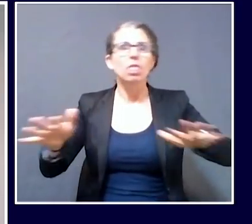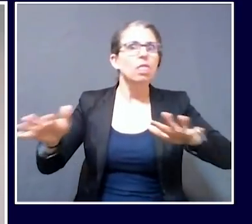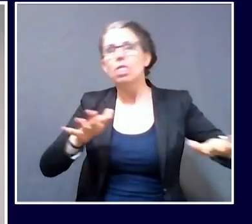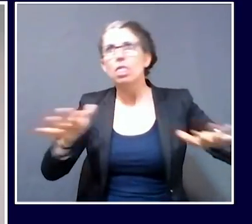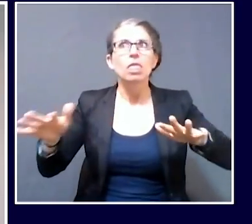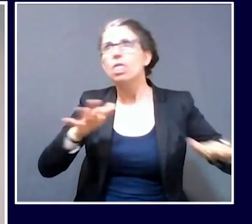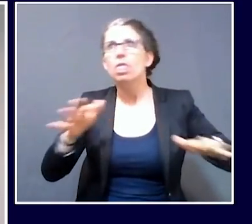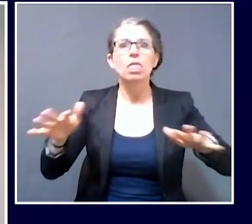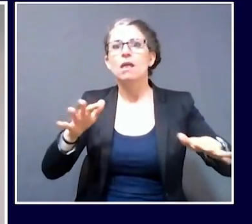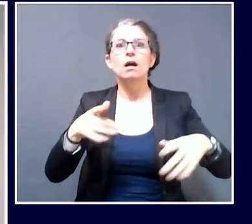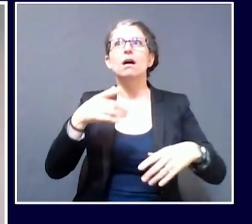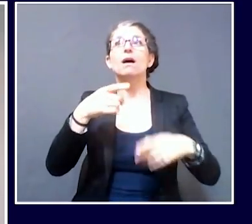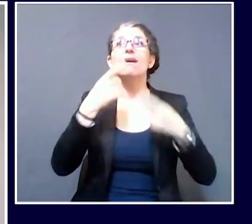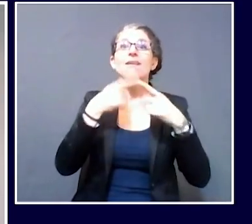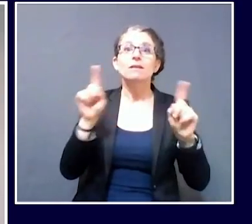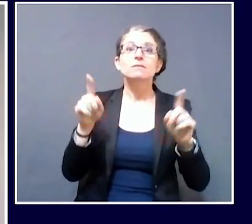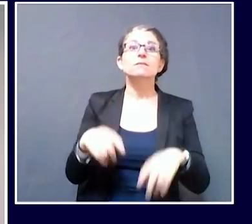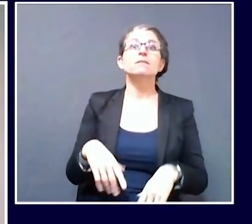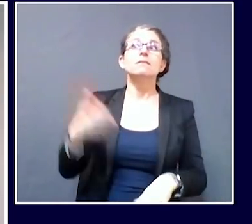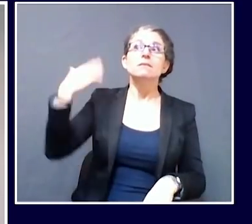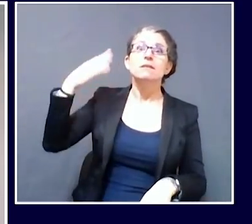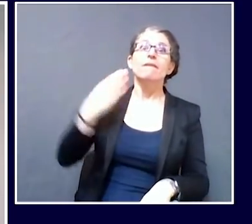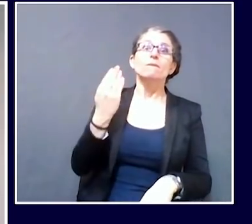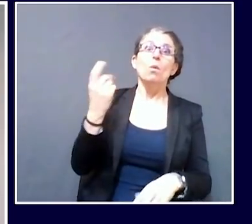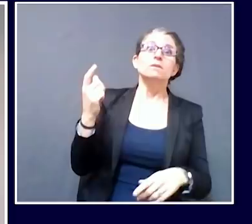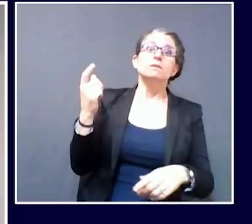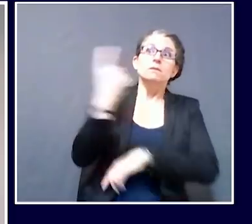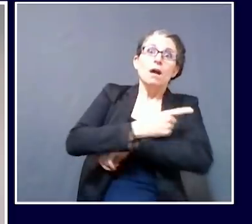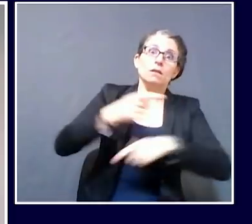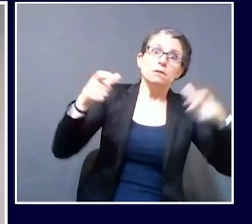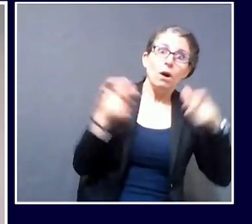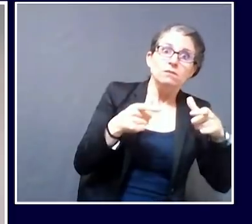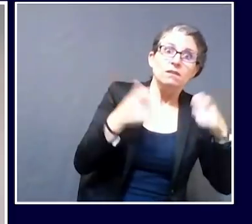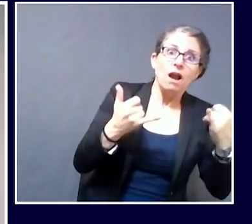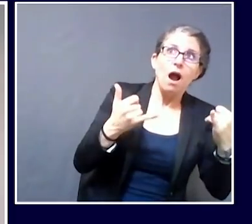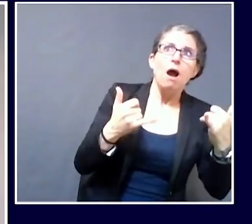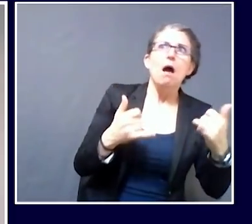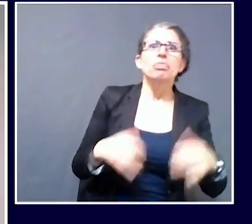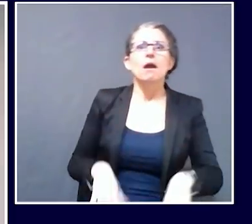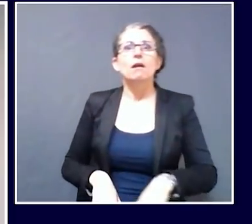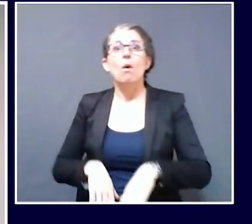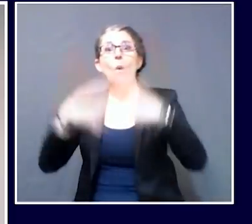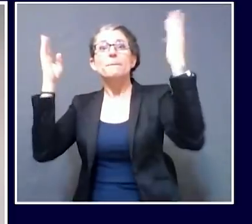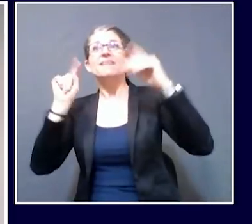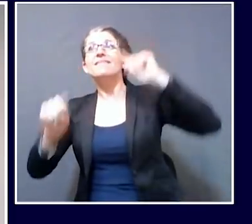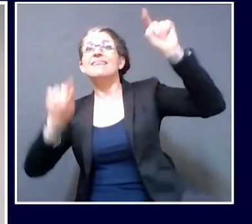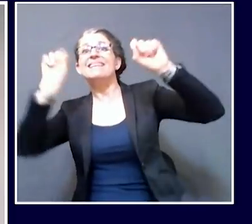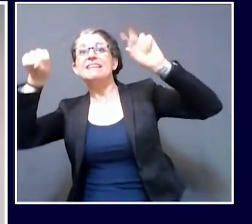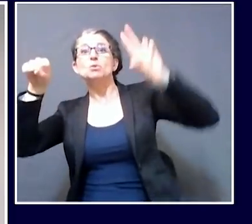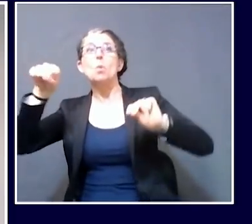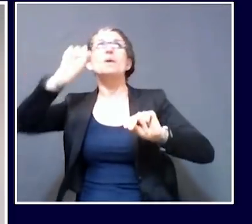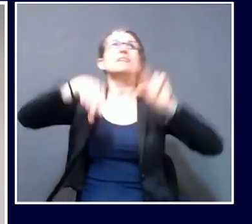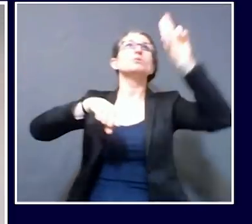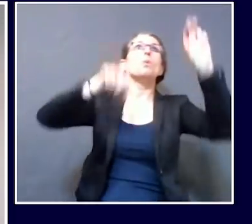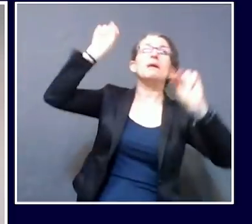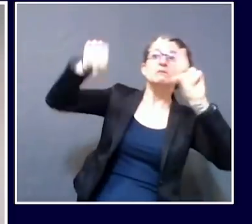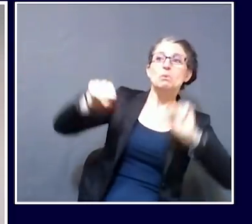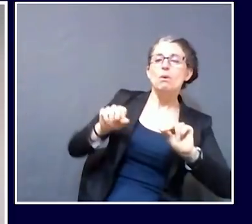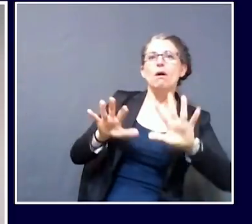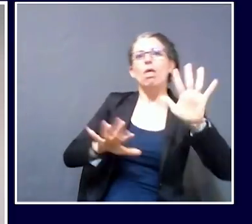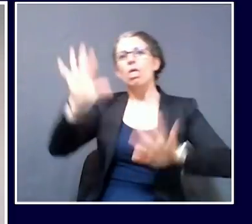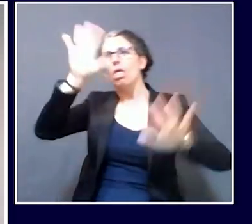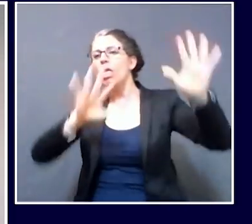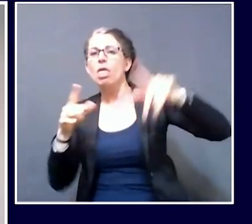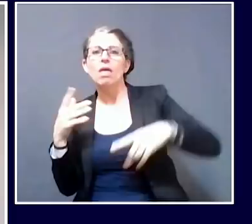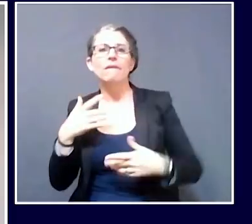or the reopening plan by county, et cetera. Are you at all worried that people at some